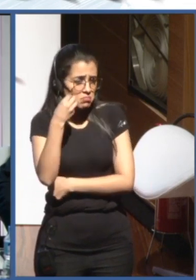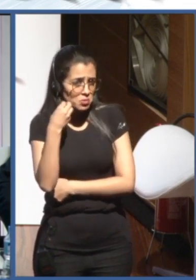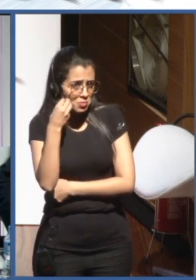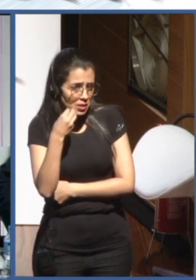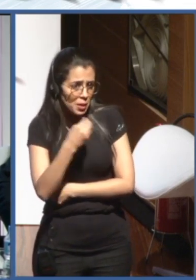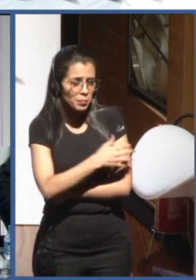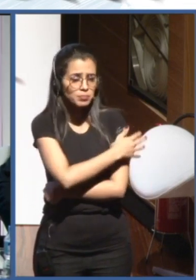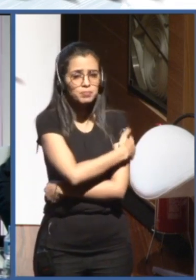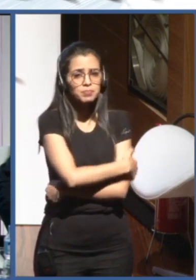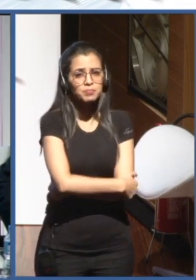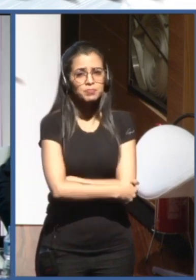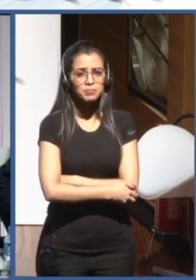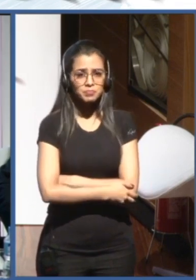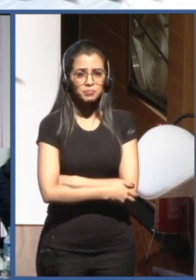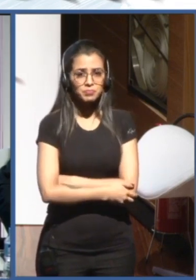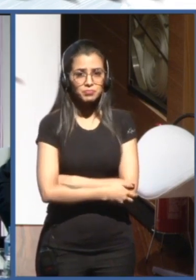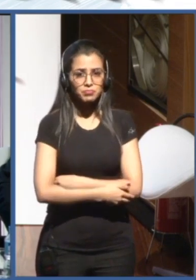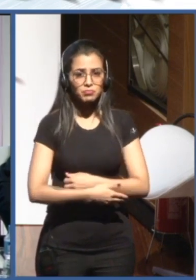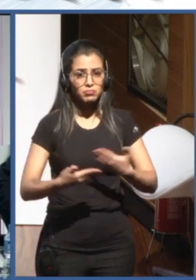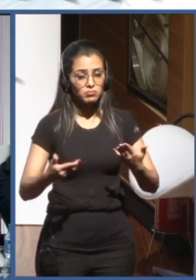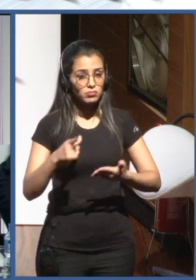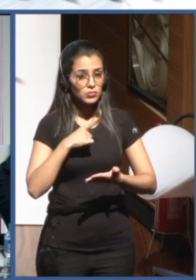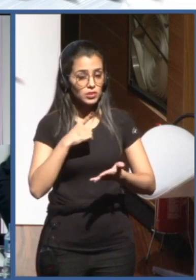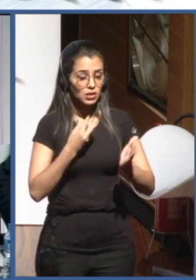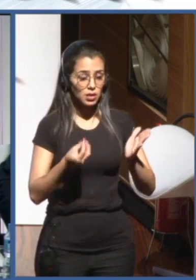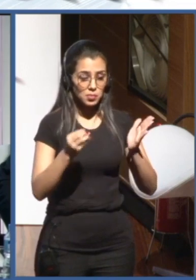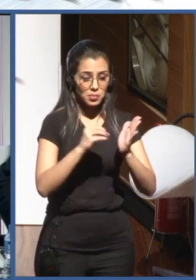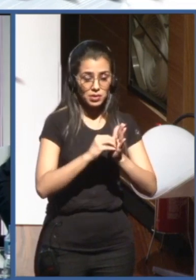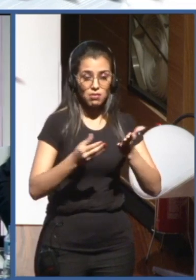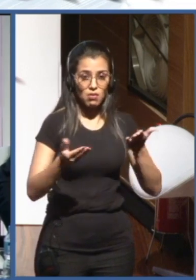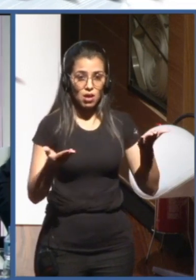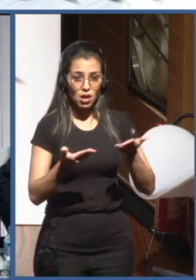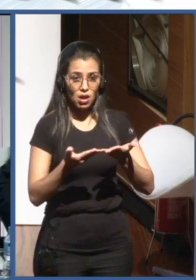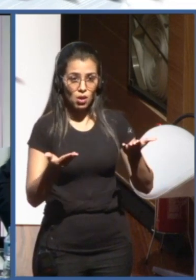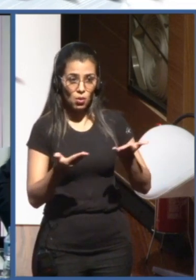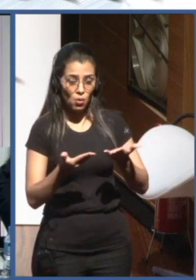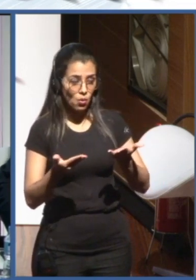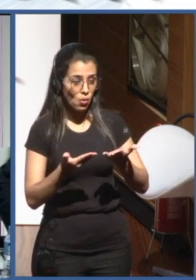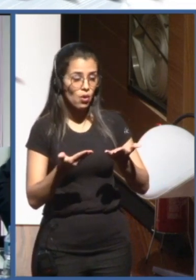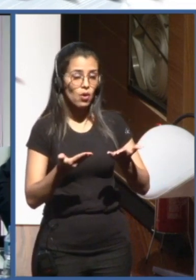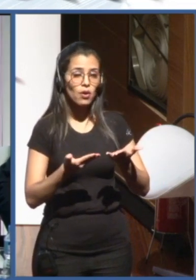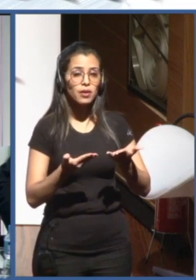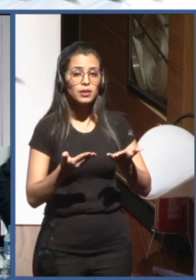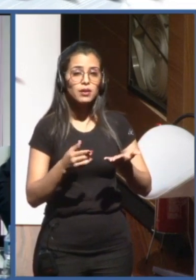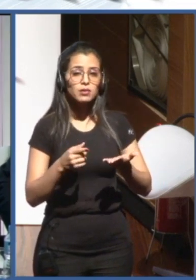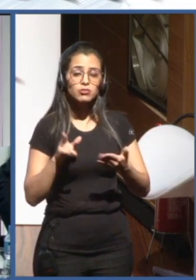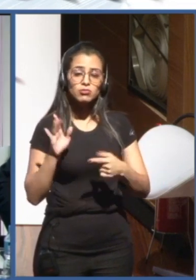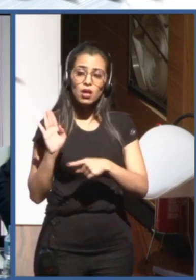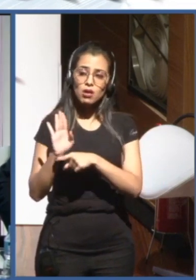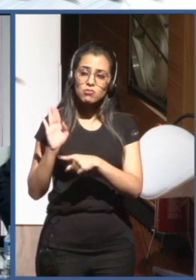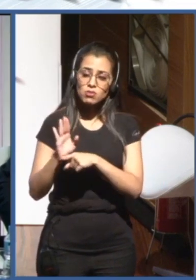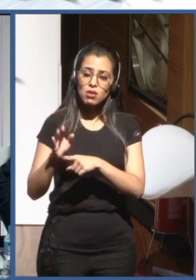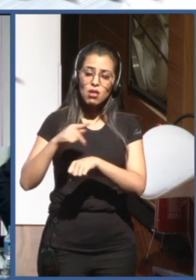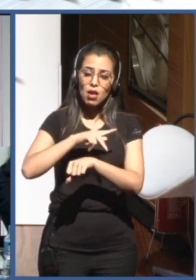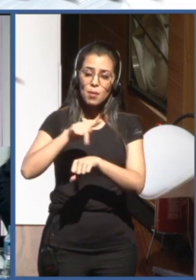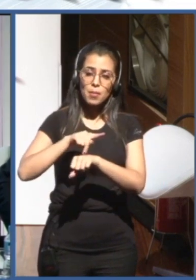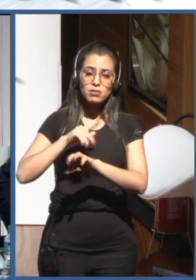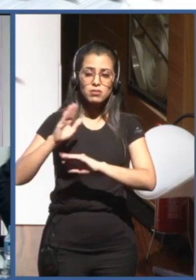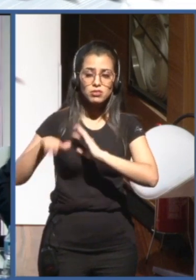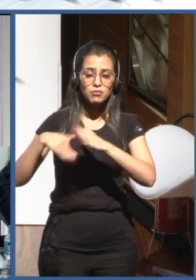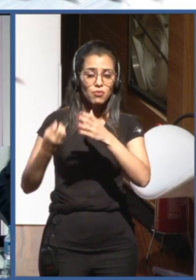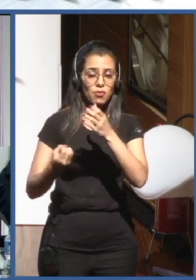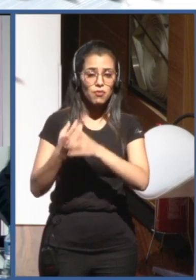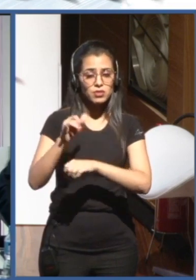that's where, you know, the helping countries design national strategies, regional strategies. That will be the next phase that we'll be going into.